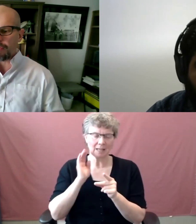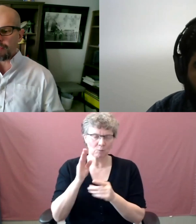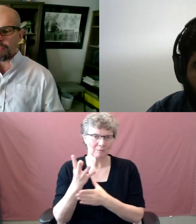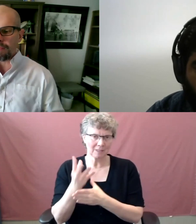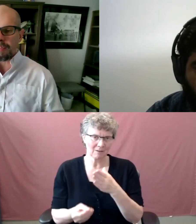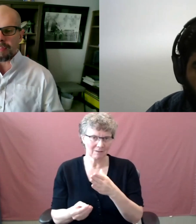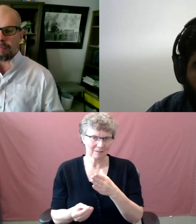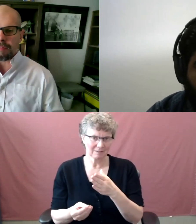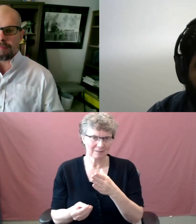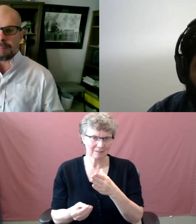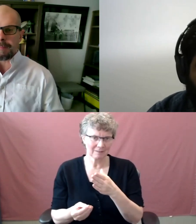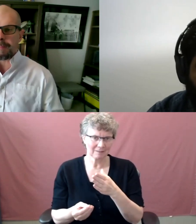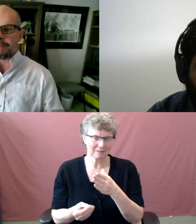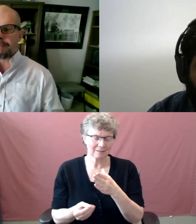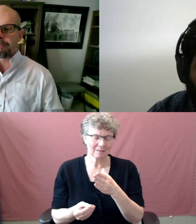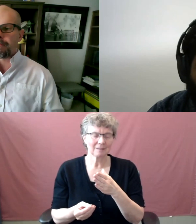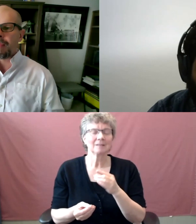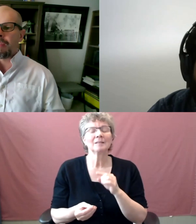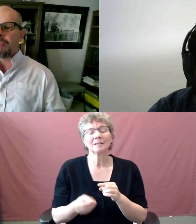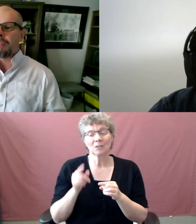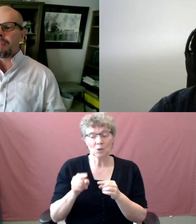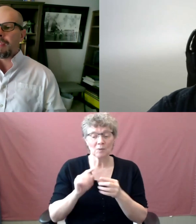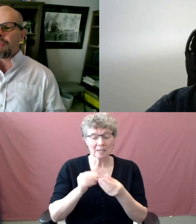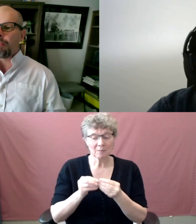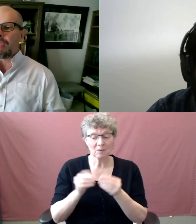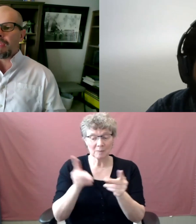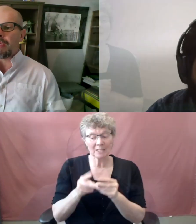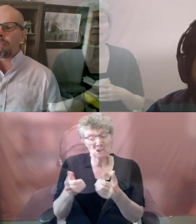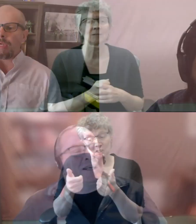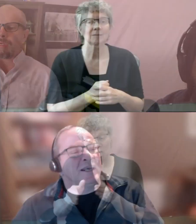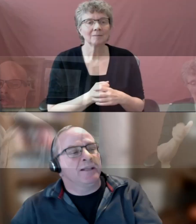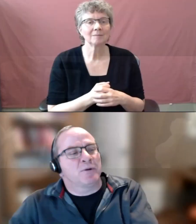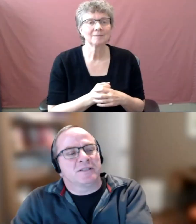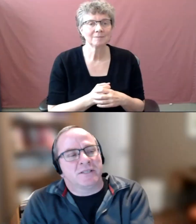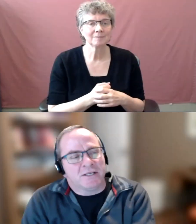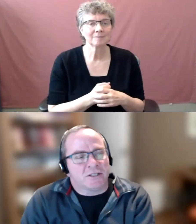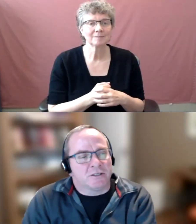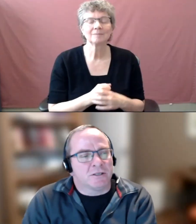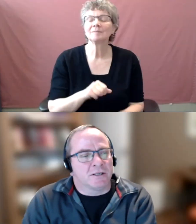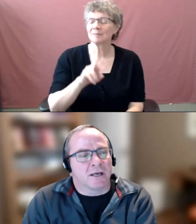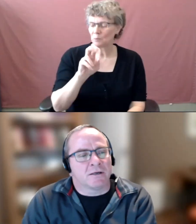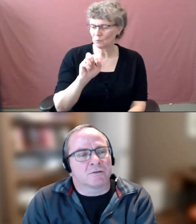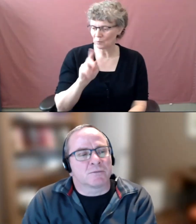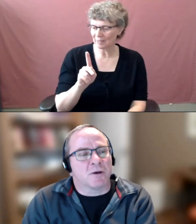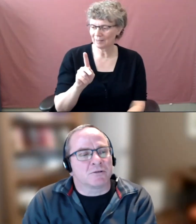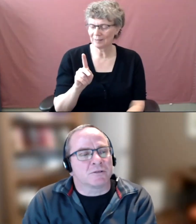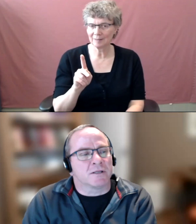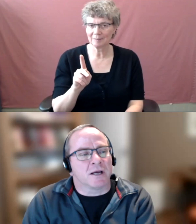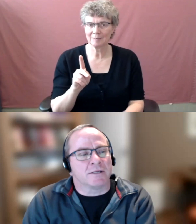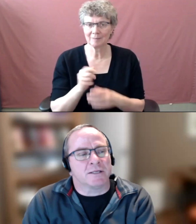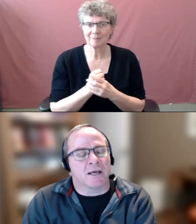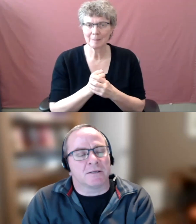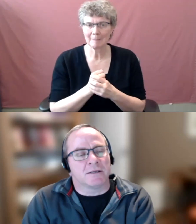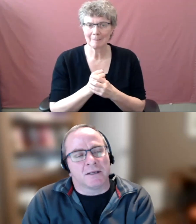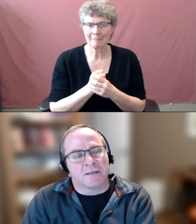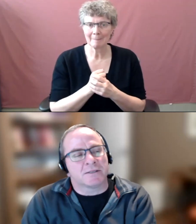Whereas the dollars will hopefully stay relatively consistent. Thank you, Patty. Rick. In the presentation to the decanal sponsors and